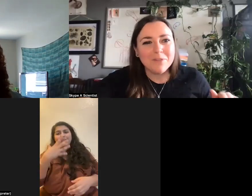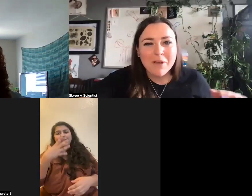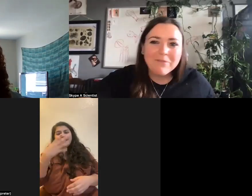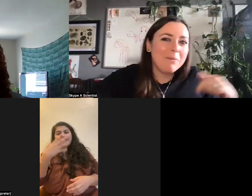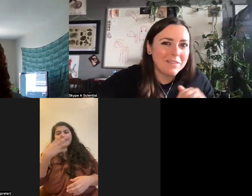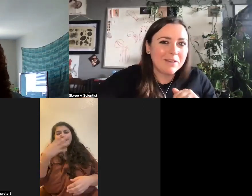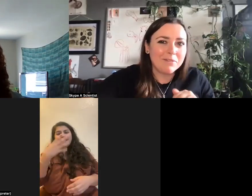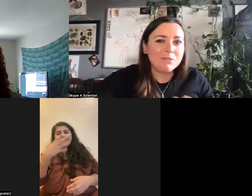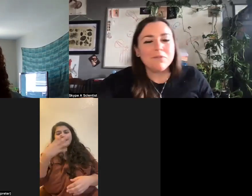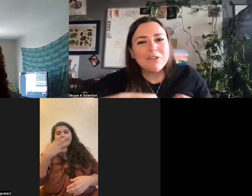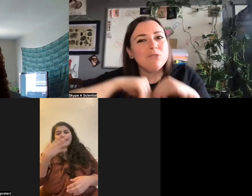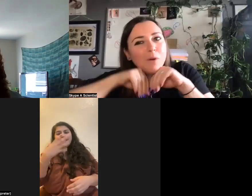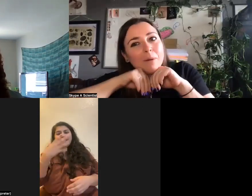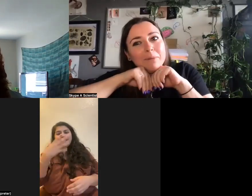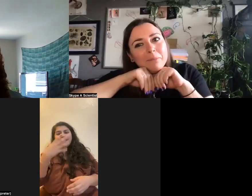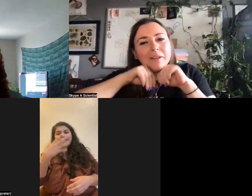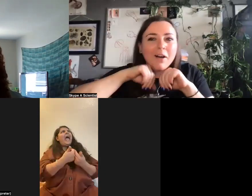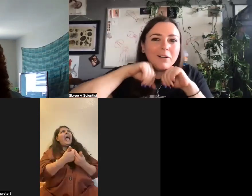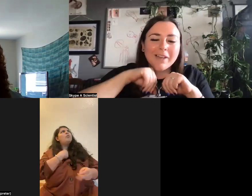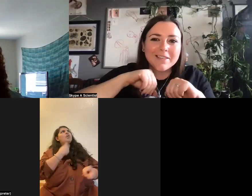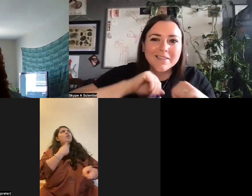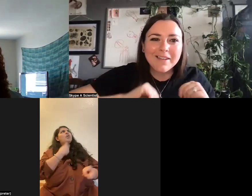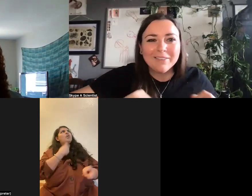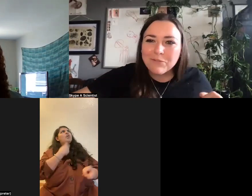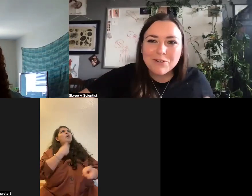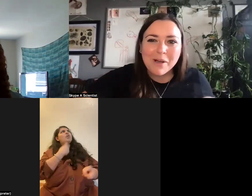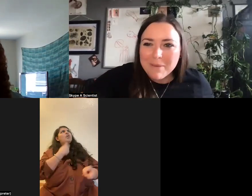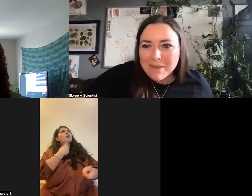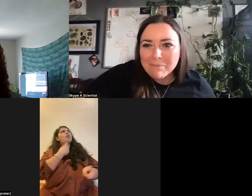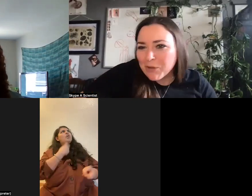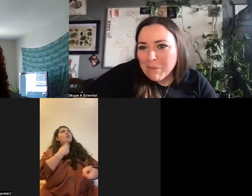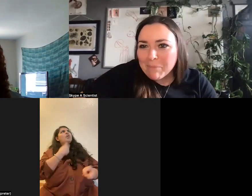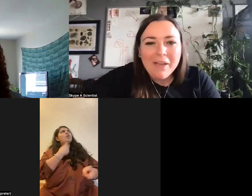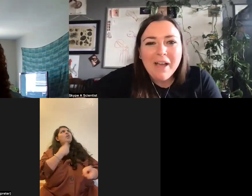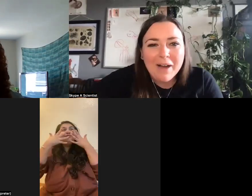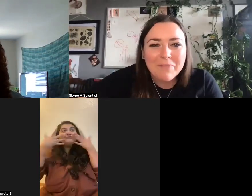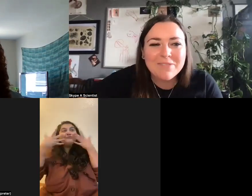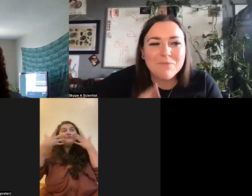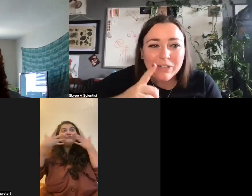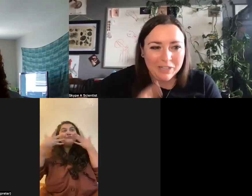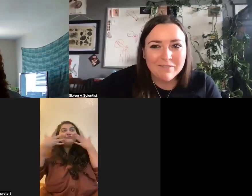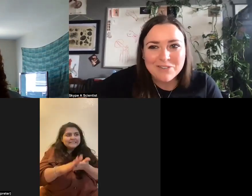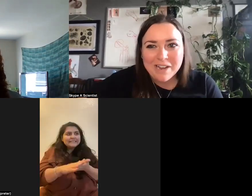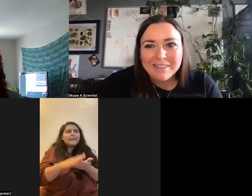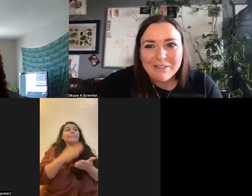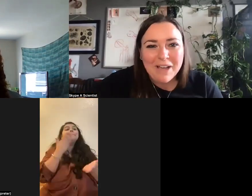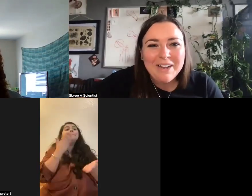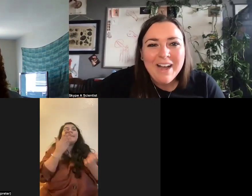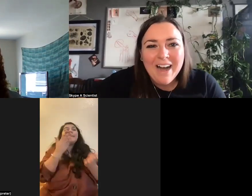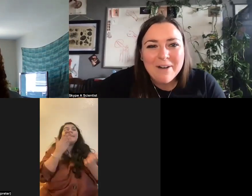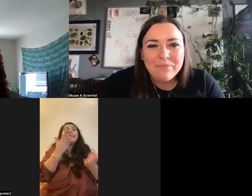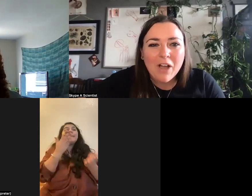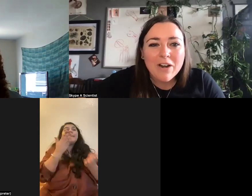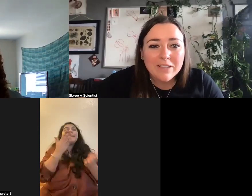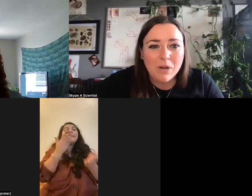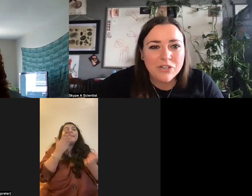That might also be hard for them to say no to. So if they should show up all nice and look for a job, maybe don't get one. That's really good advice, Shannon. little of that.